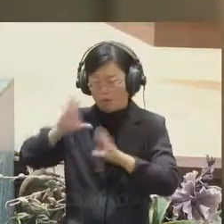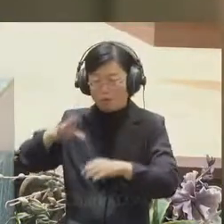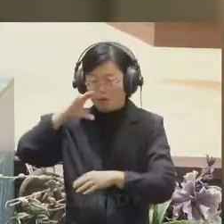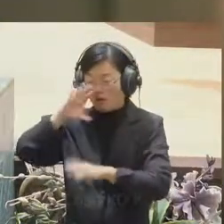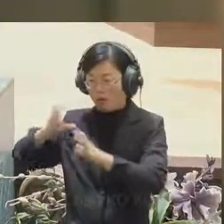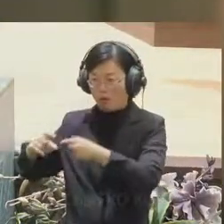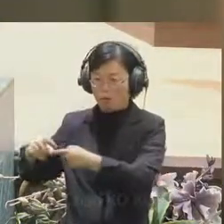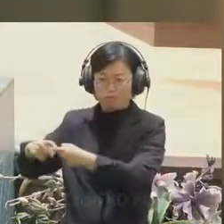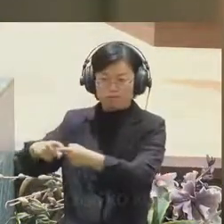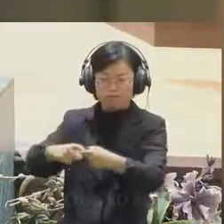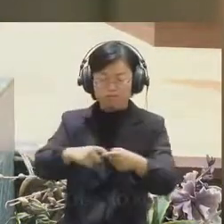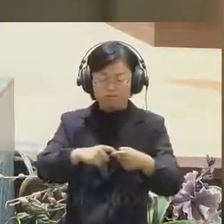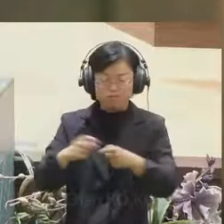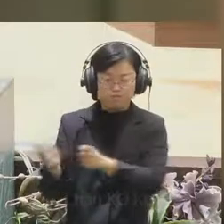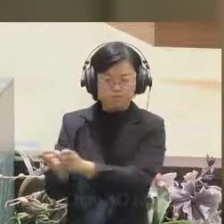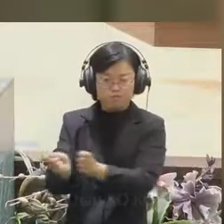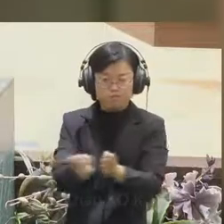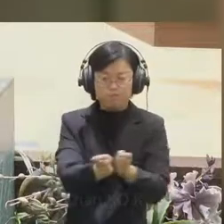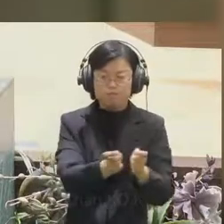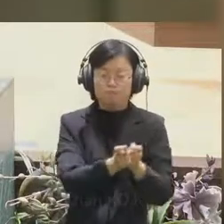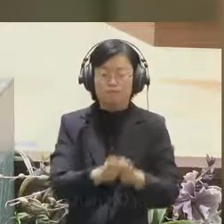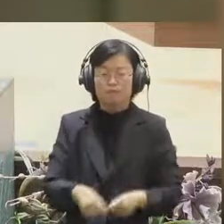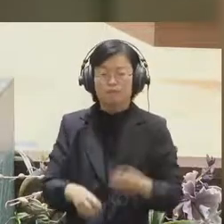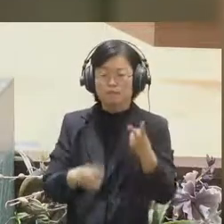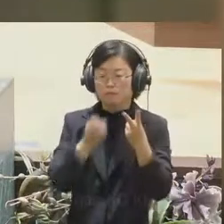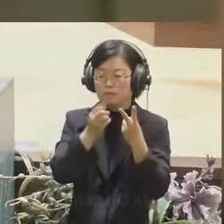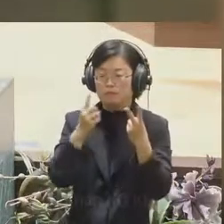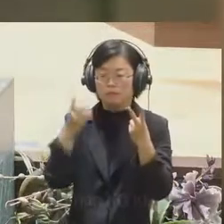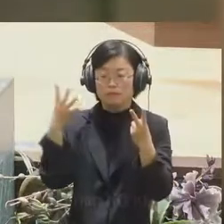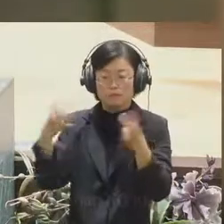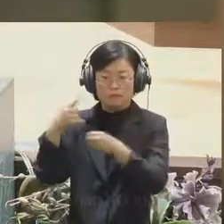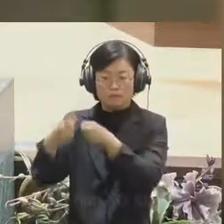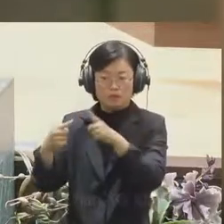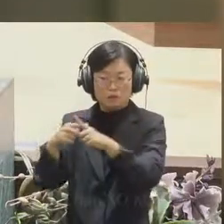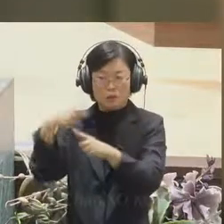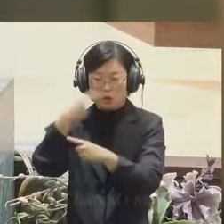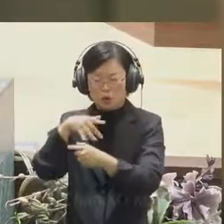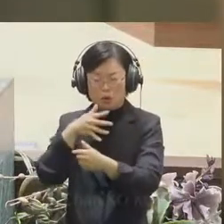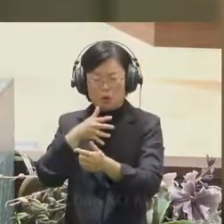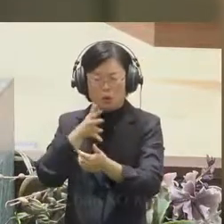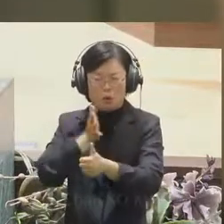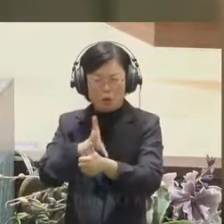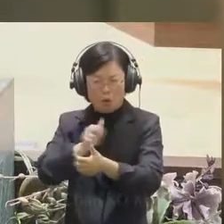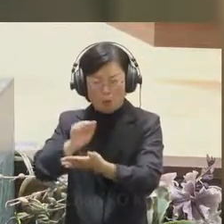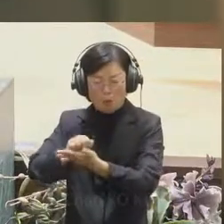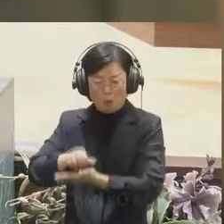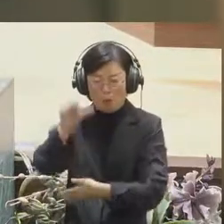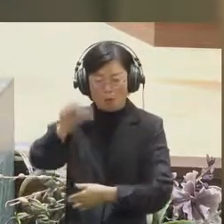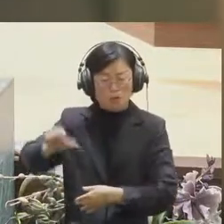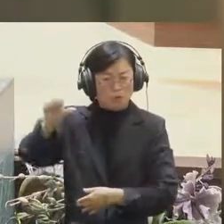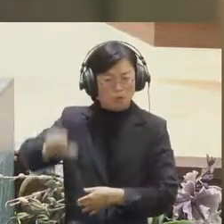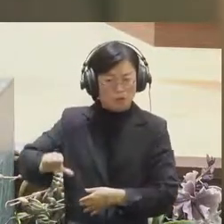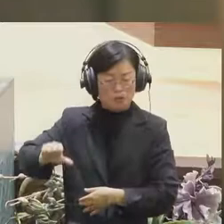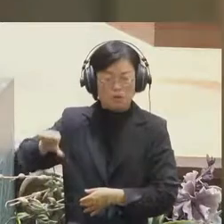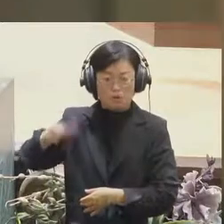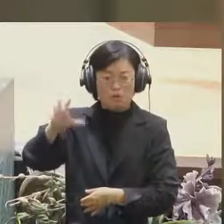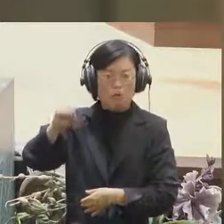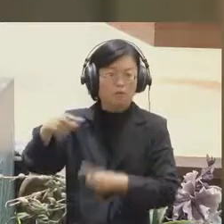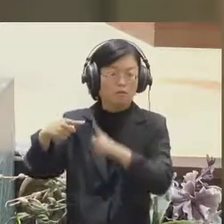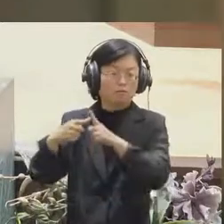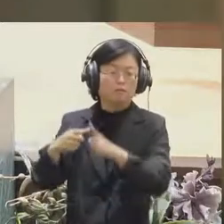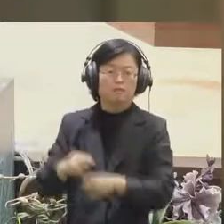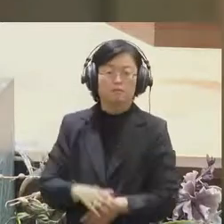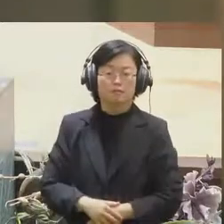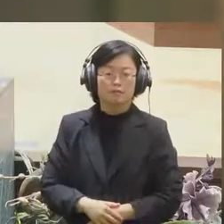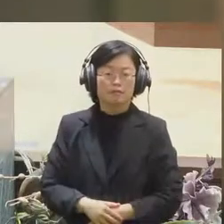according to the 2040 census datawe have the population of the 55 millionYam